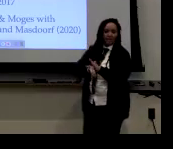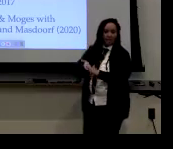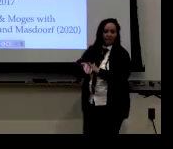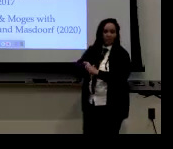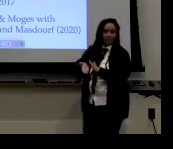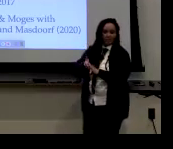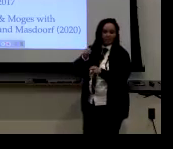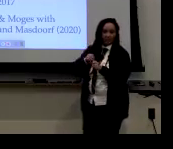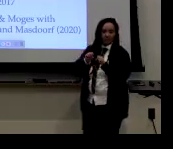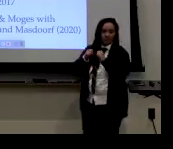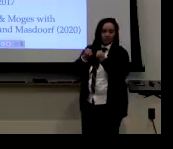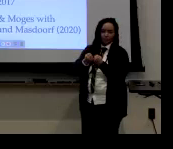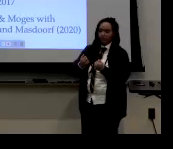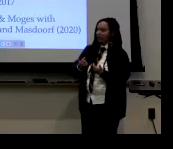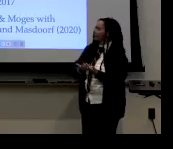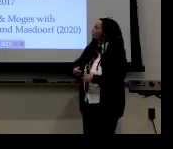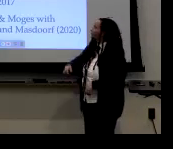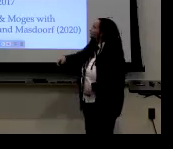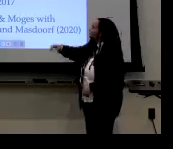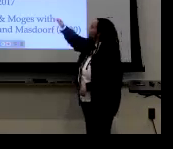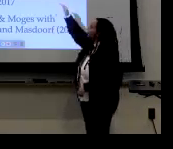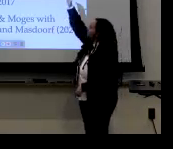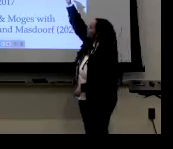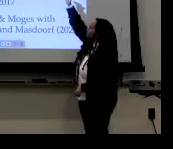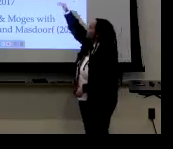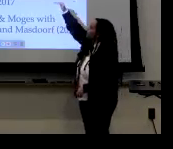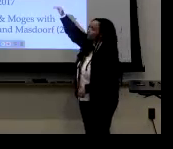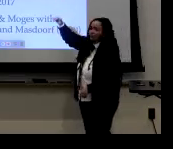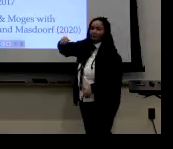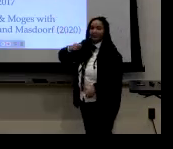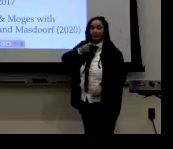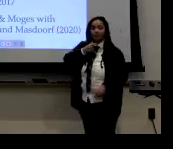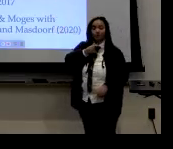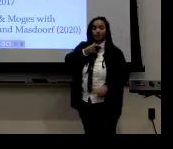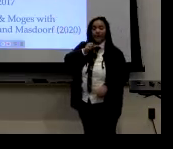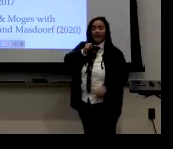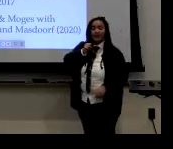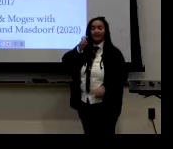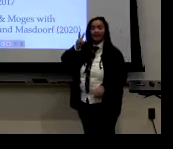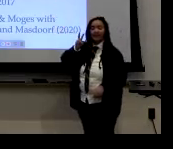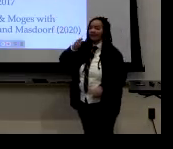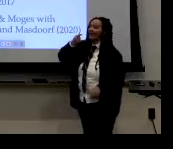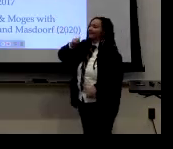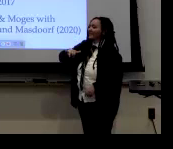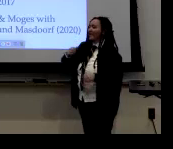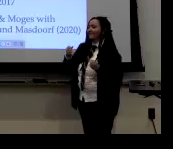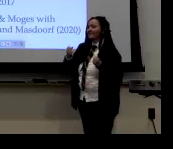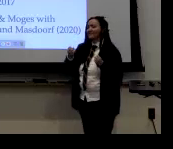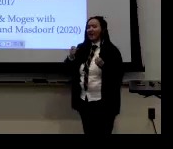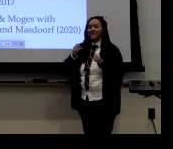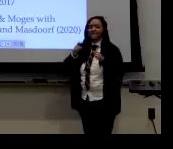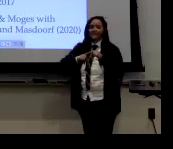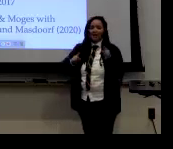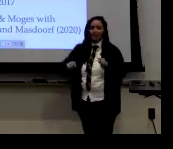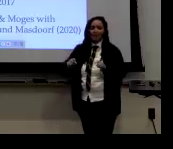and how gender operates in the social construct. This next gay